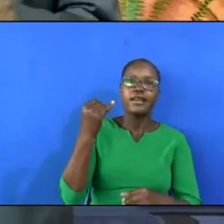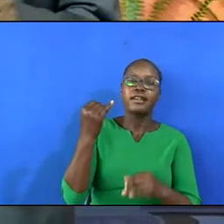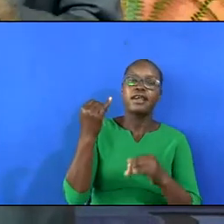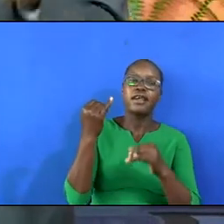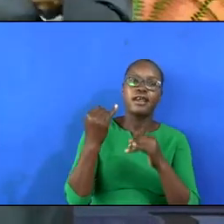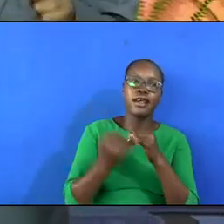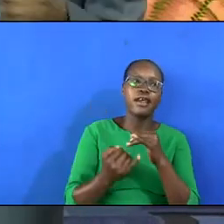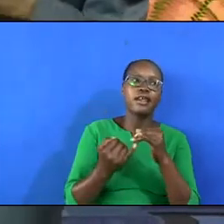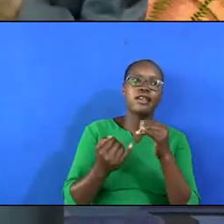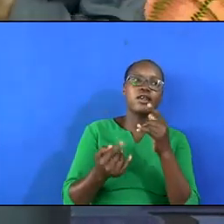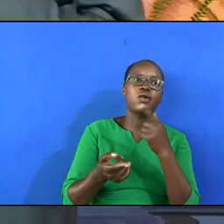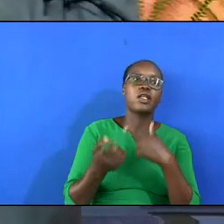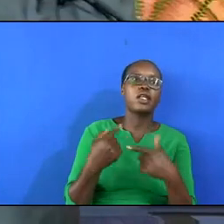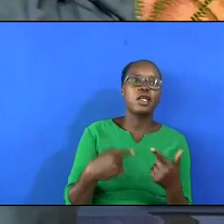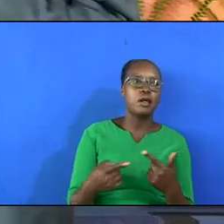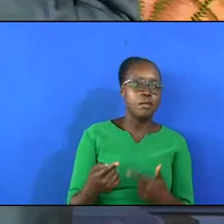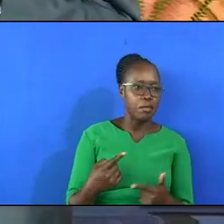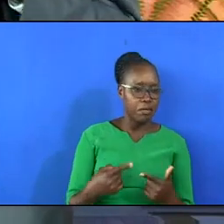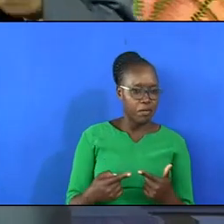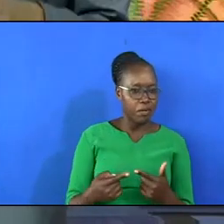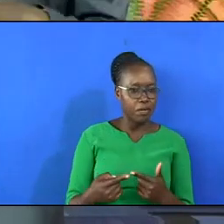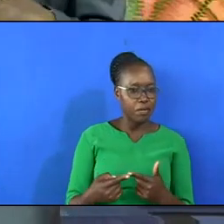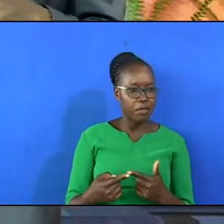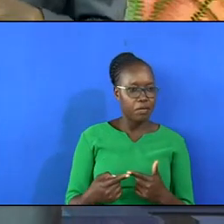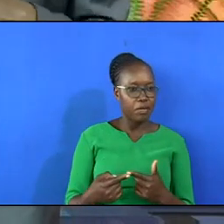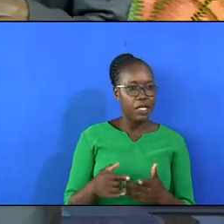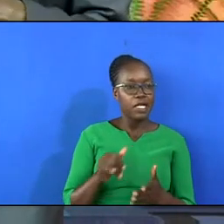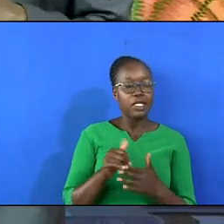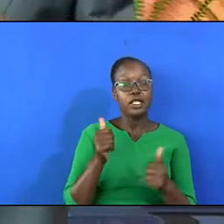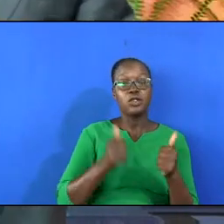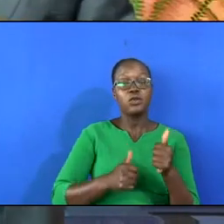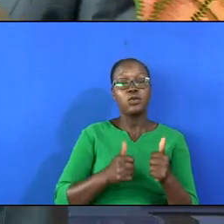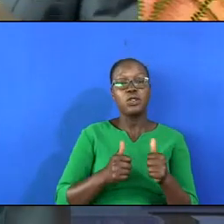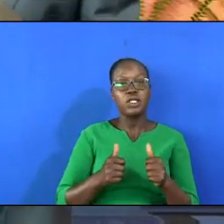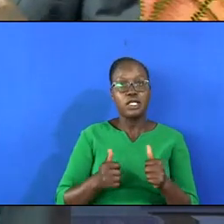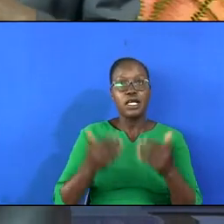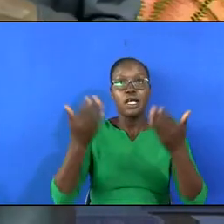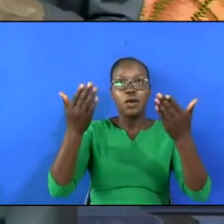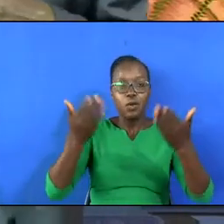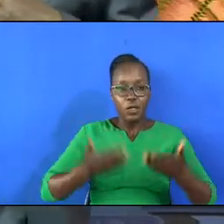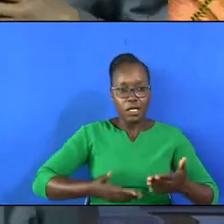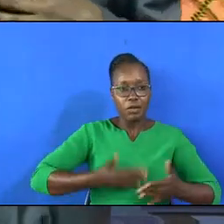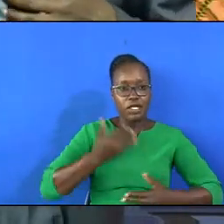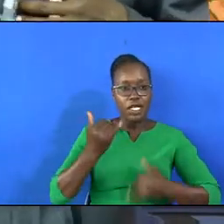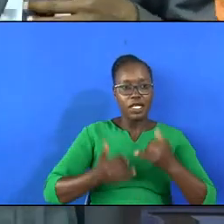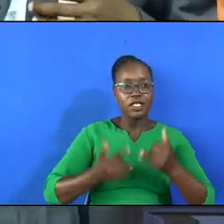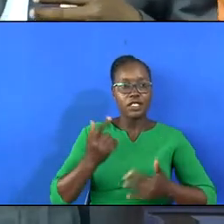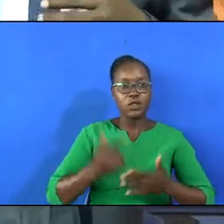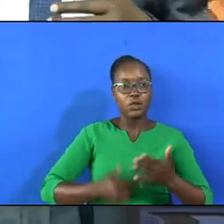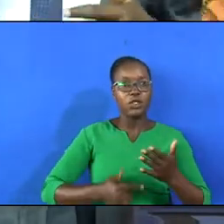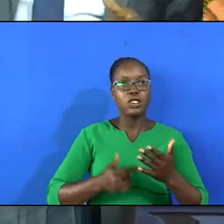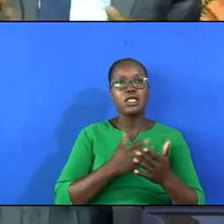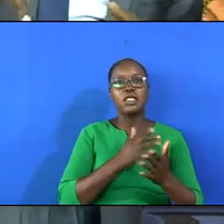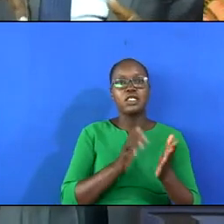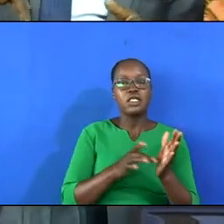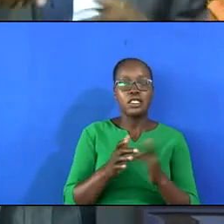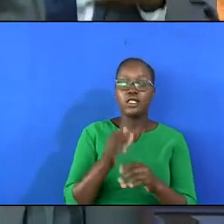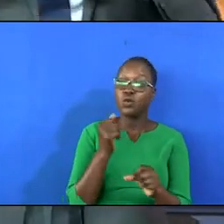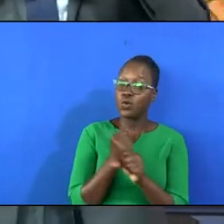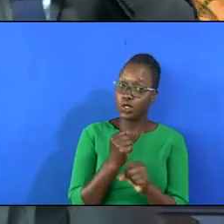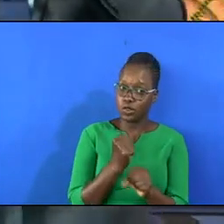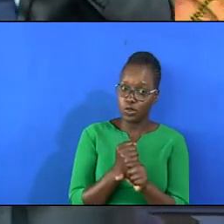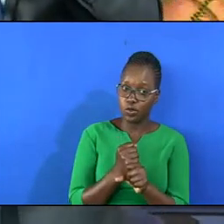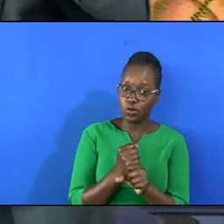usher in the end. That which ushers in the end is what Christ will do.